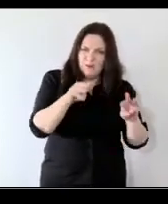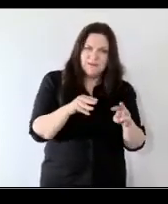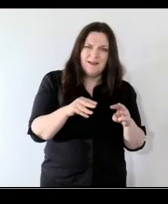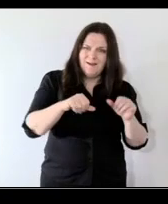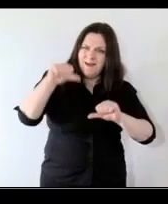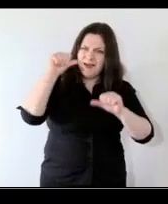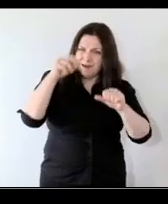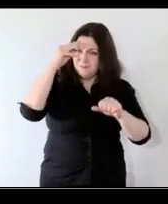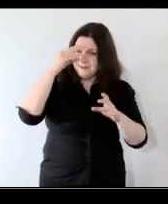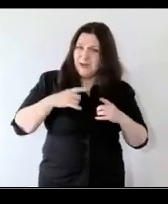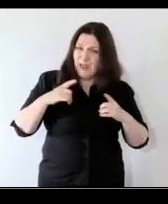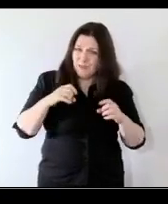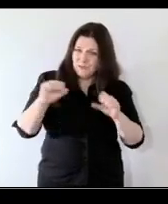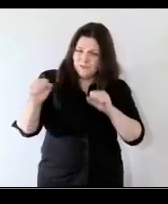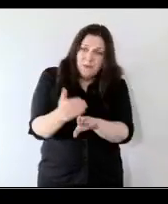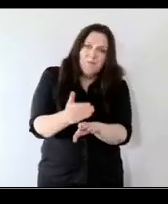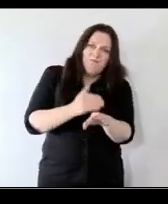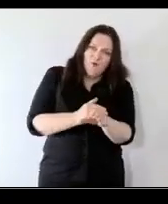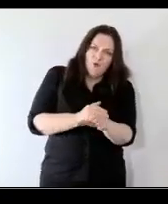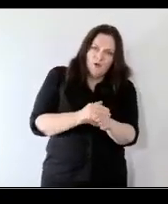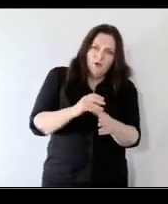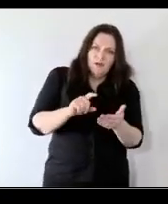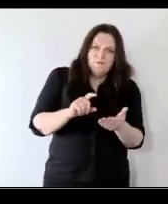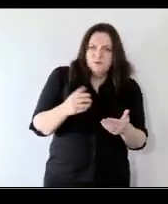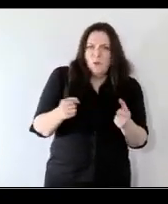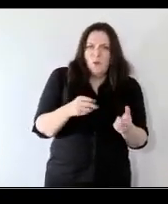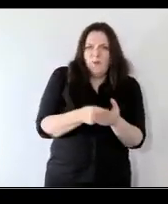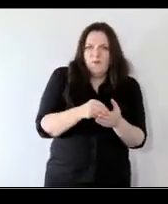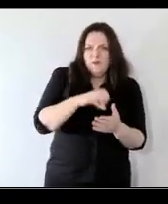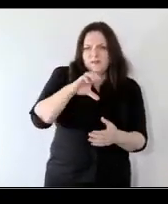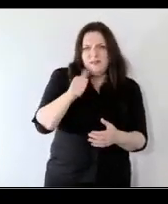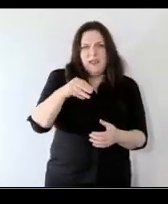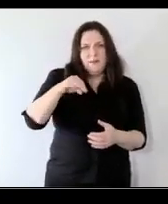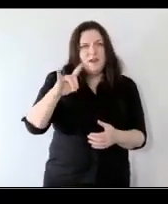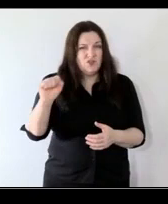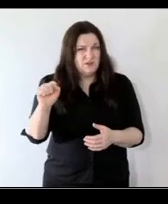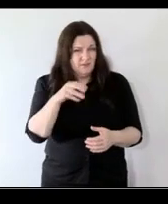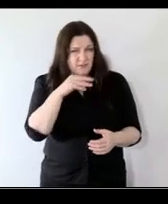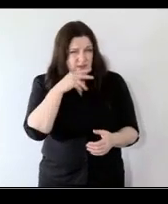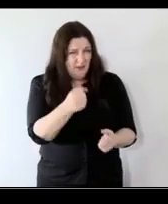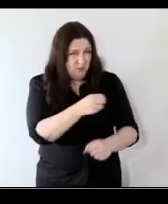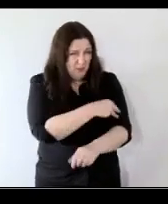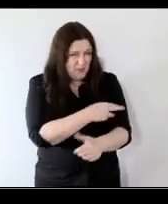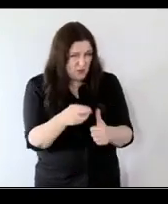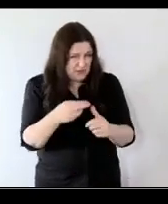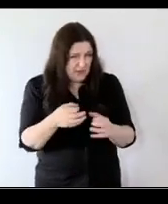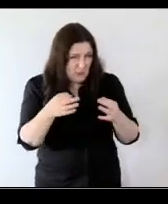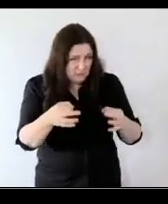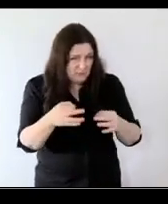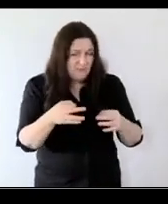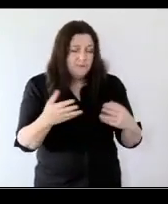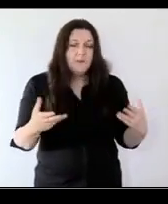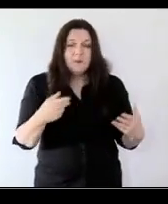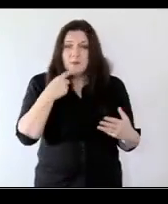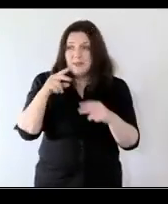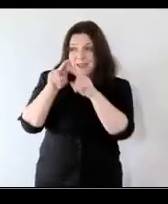health services prior to the pandemic so it's a real issue because we know from other studies that have been done internationally which